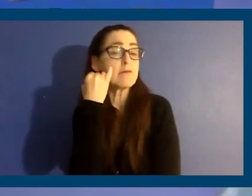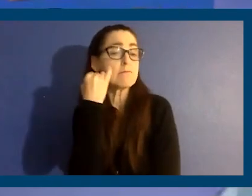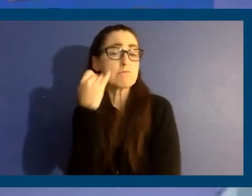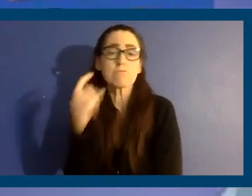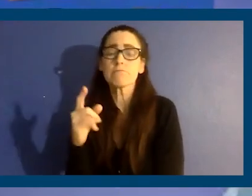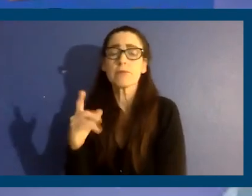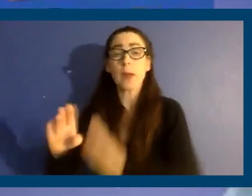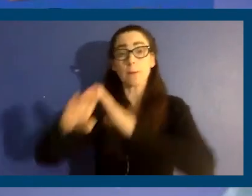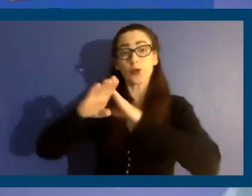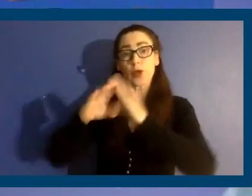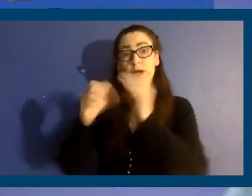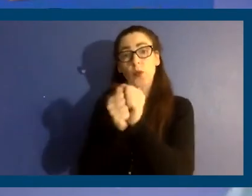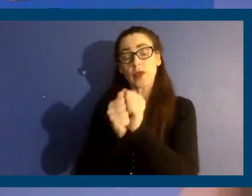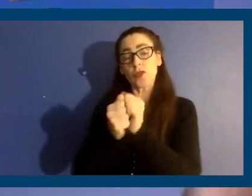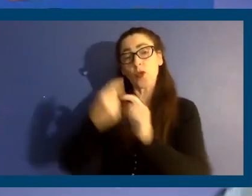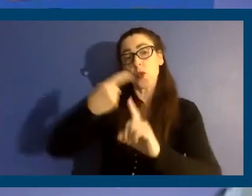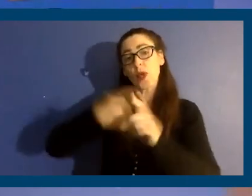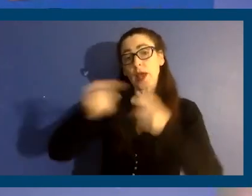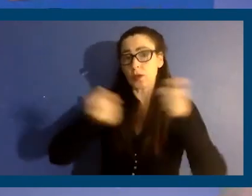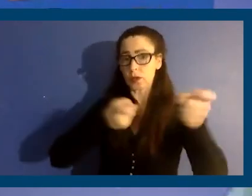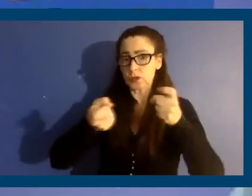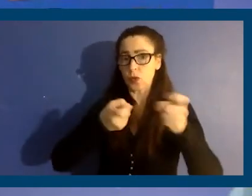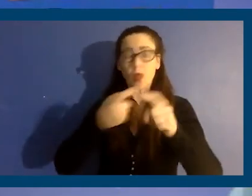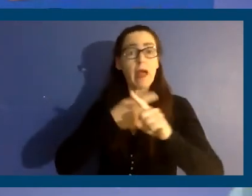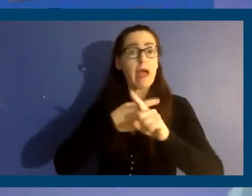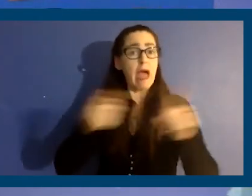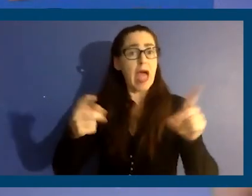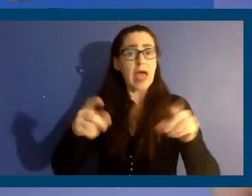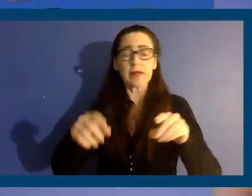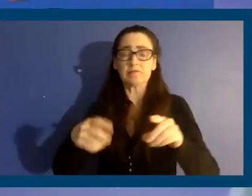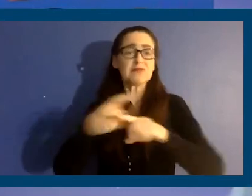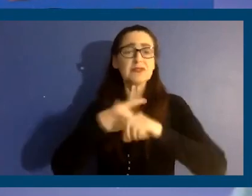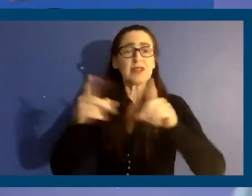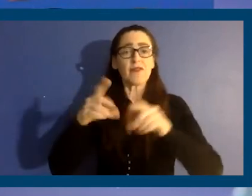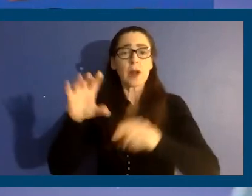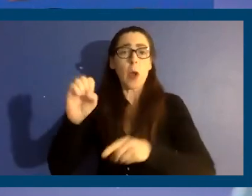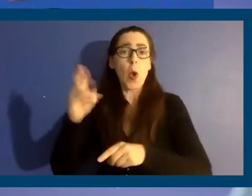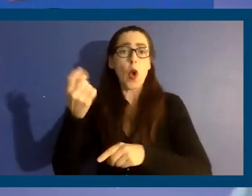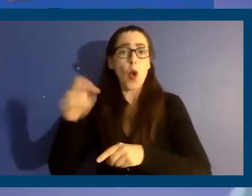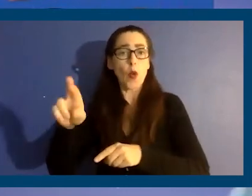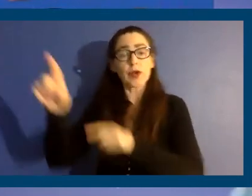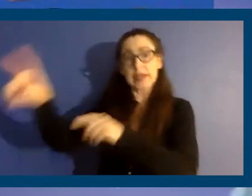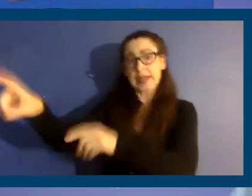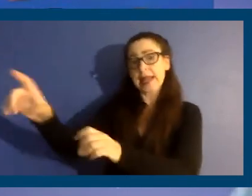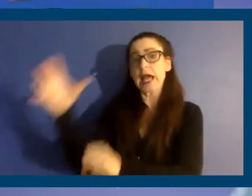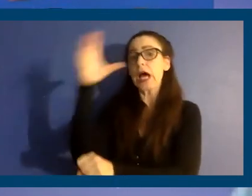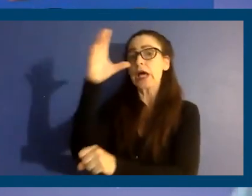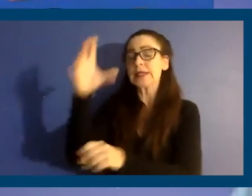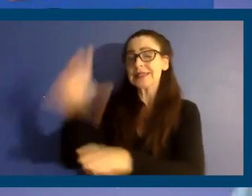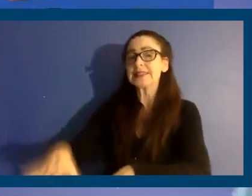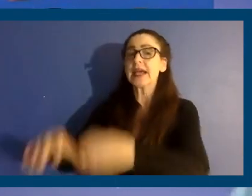protected by rent control and there's a change of ownership, that new owner assumes all the